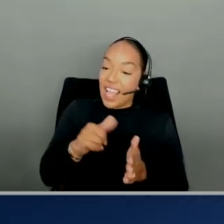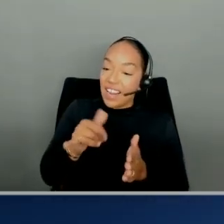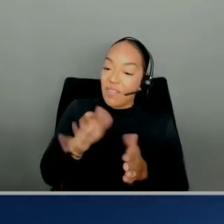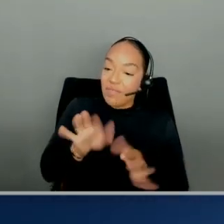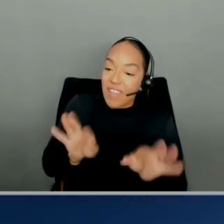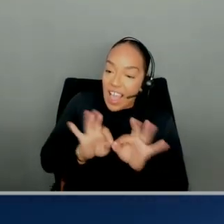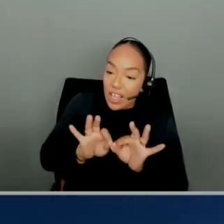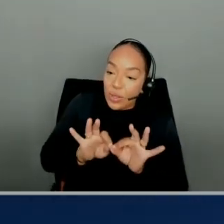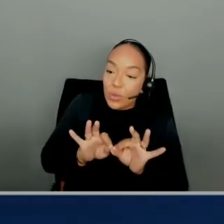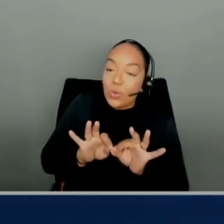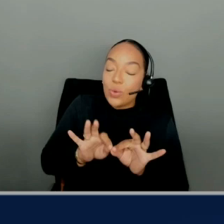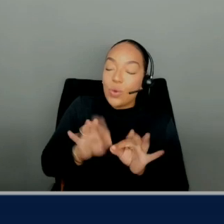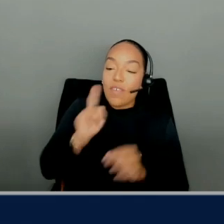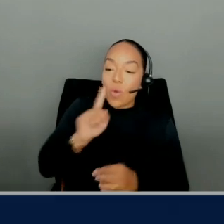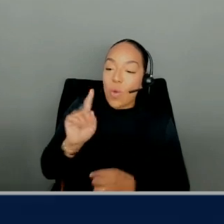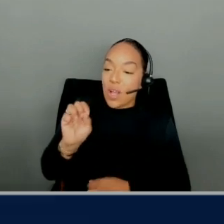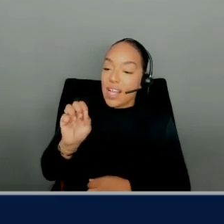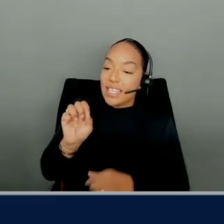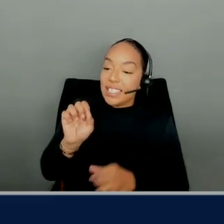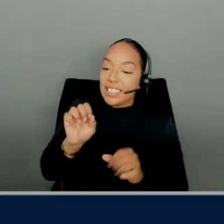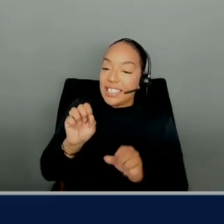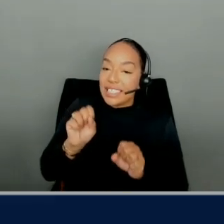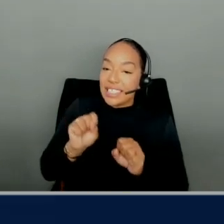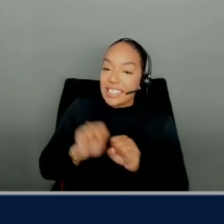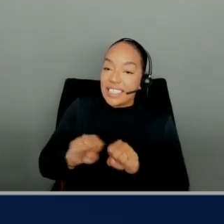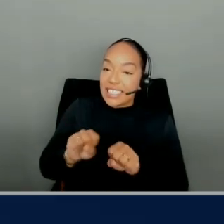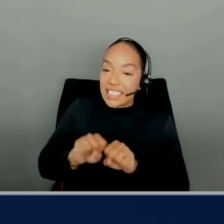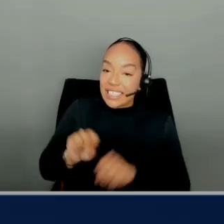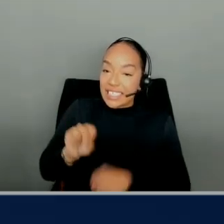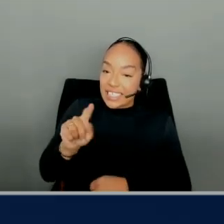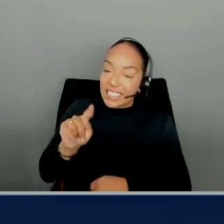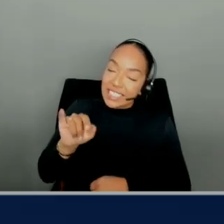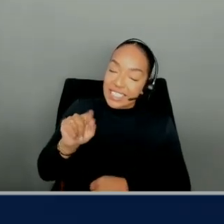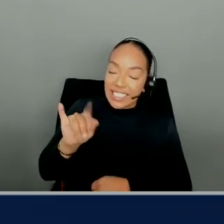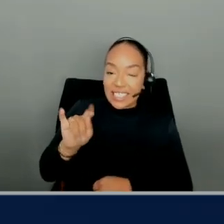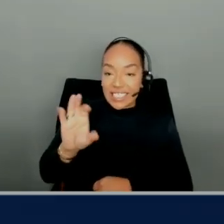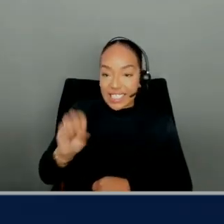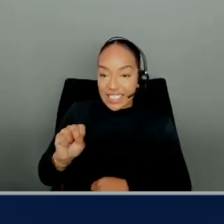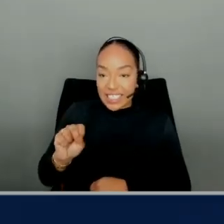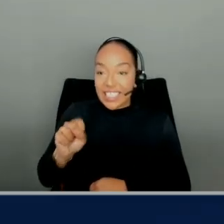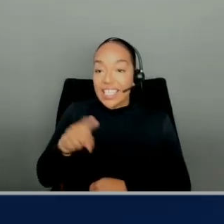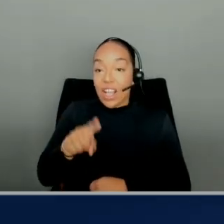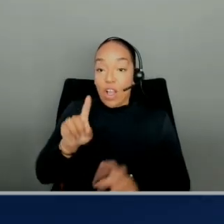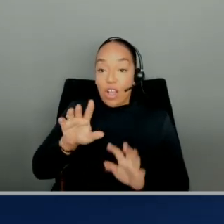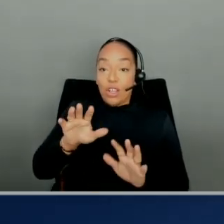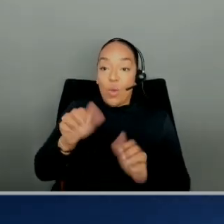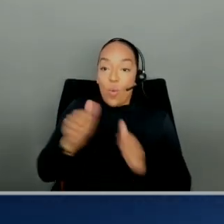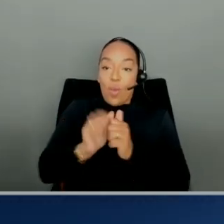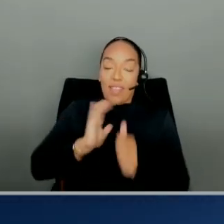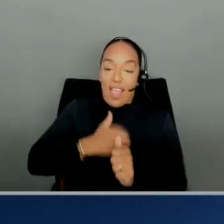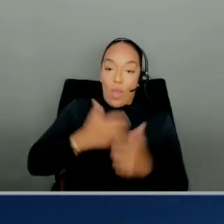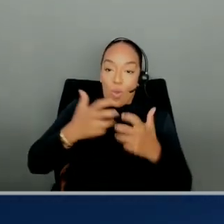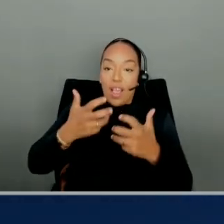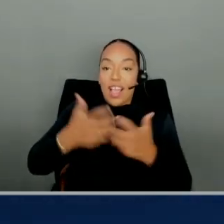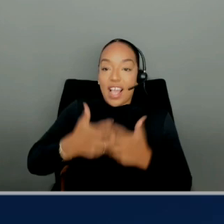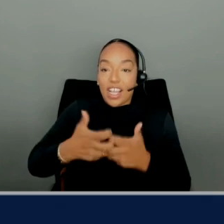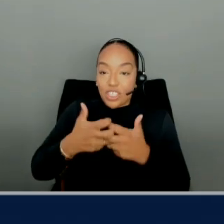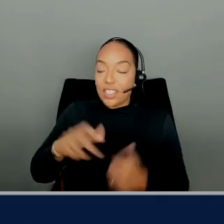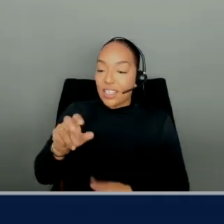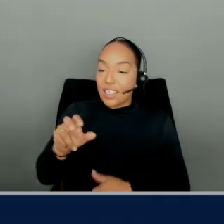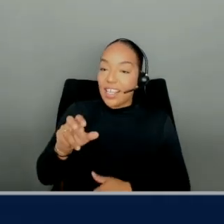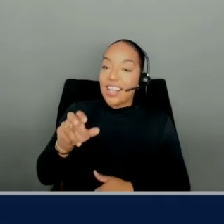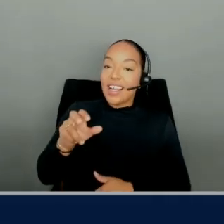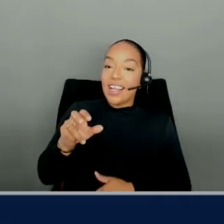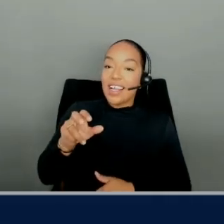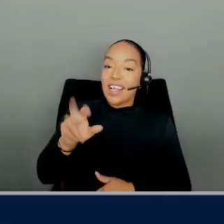statistics that are now automated, integrated with our engines, like Redshift Spectrum. So, your